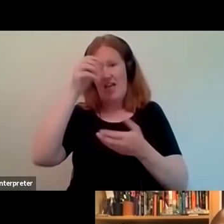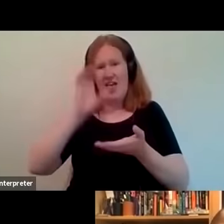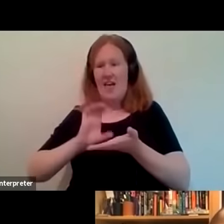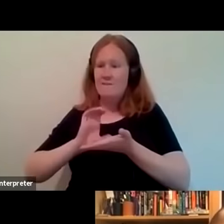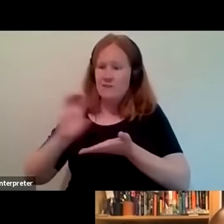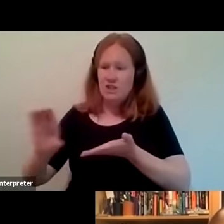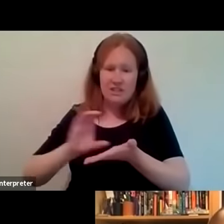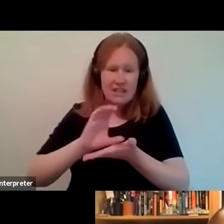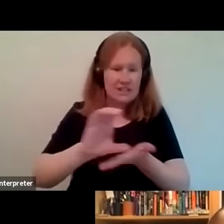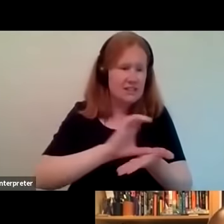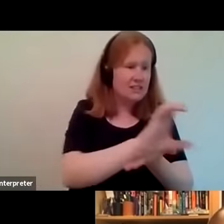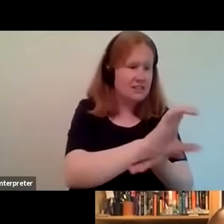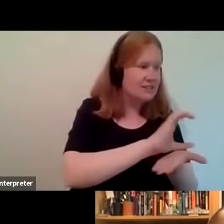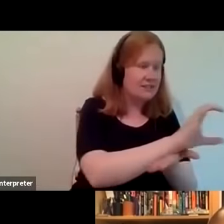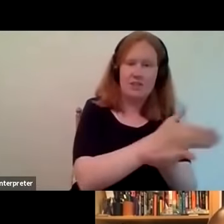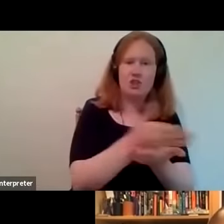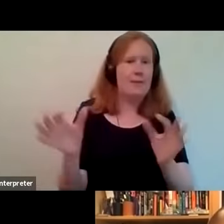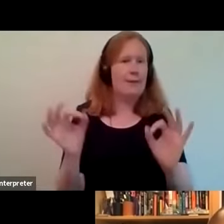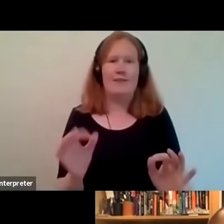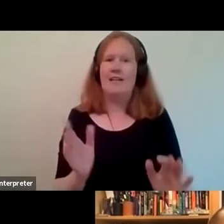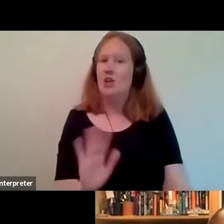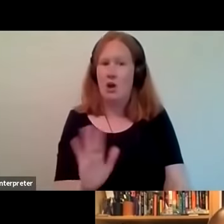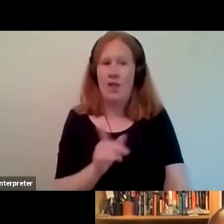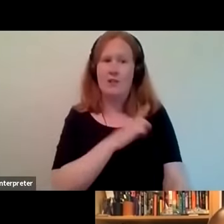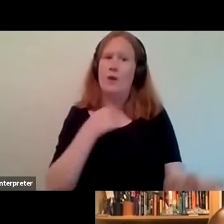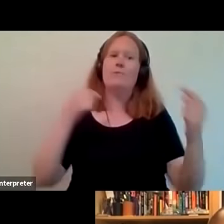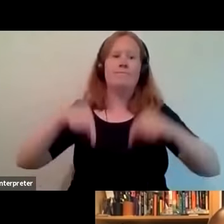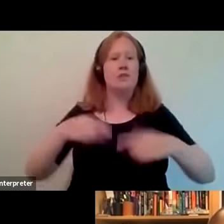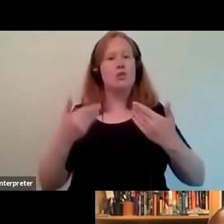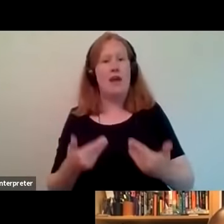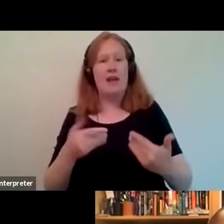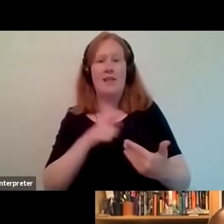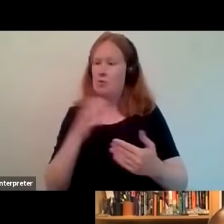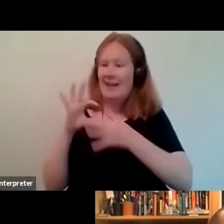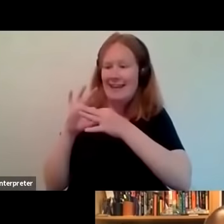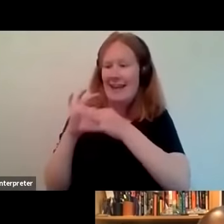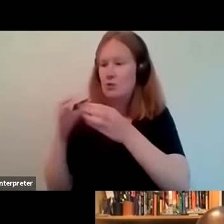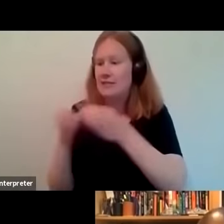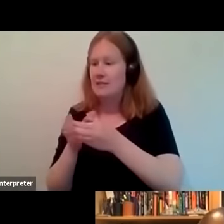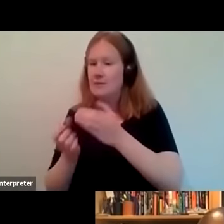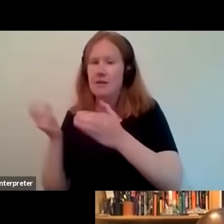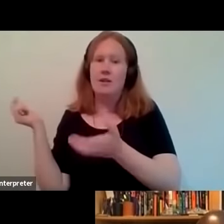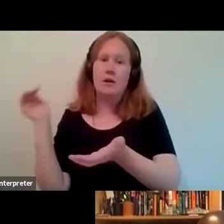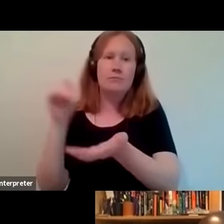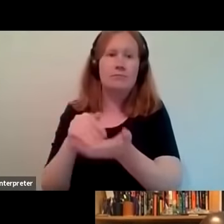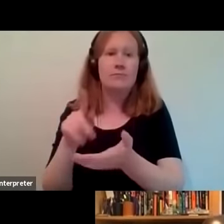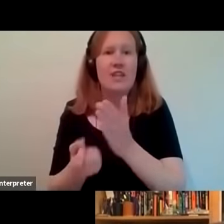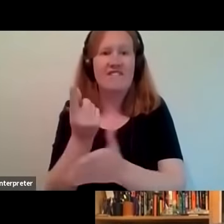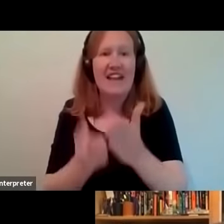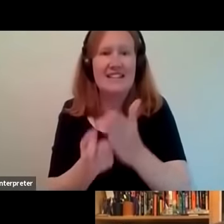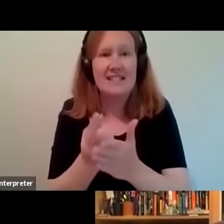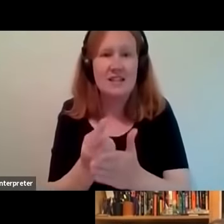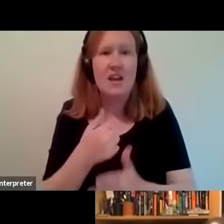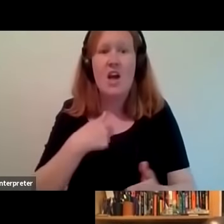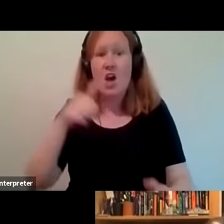communities that we would like it to reach which is why we're here today and is why we have engagement teams that come to these events we